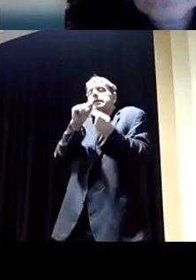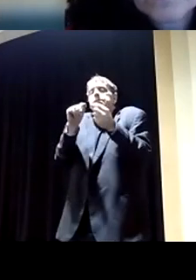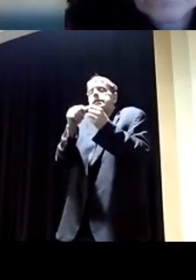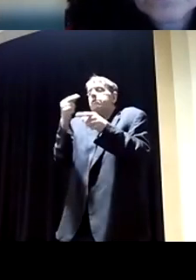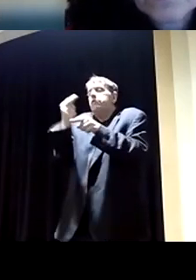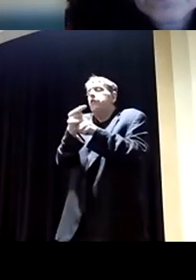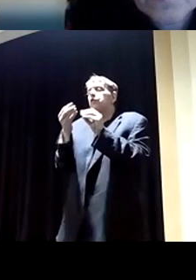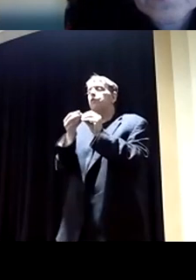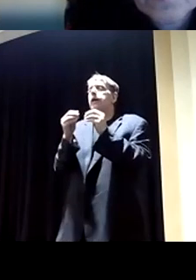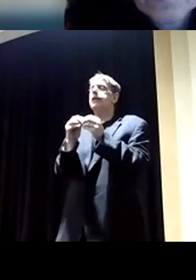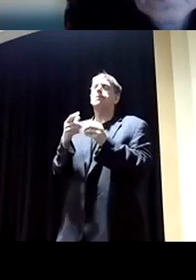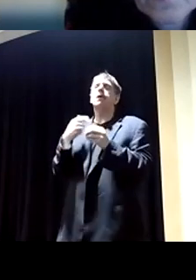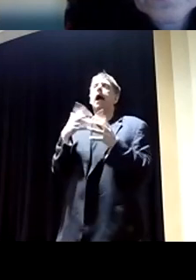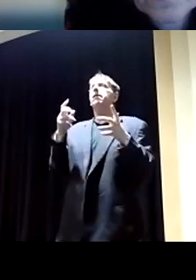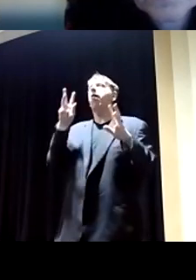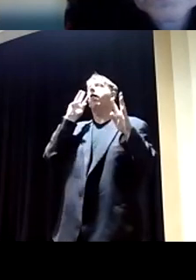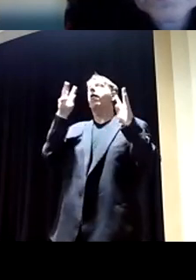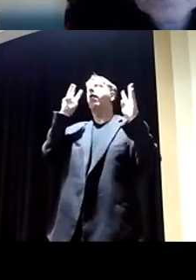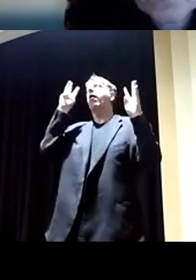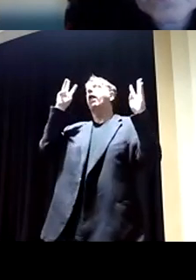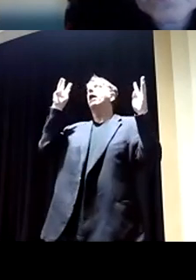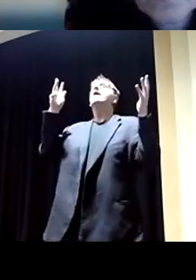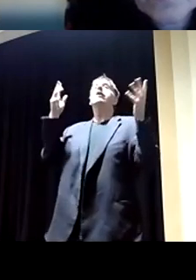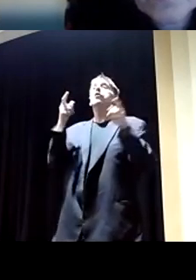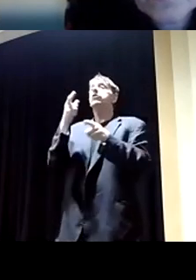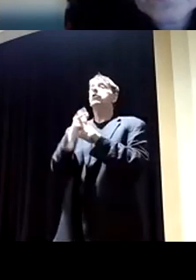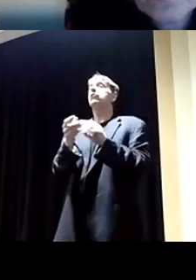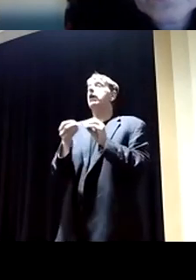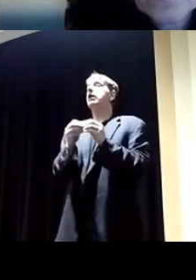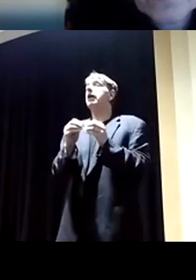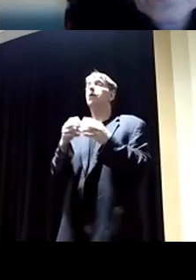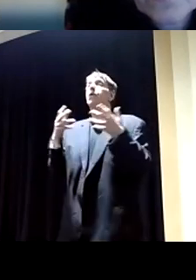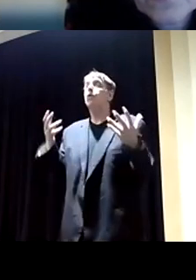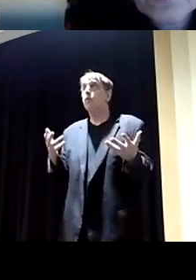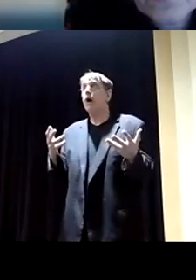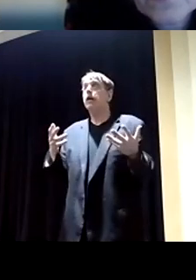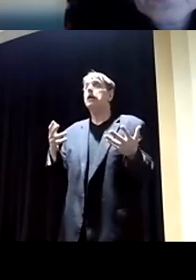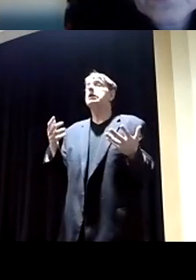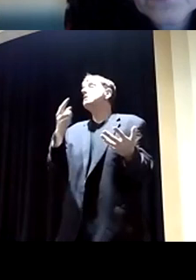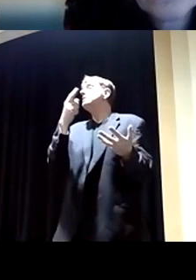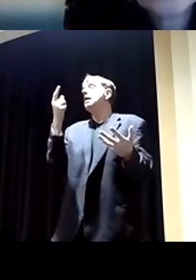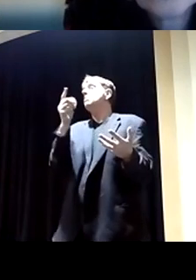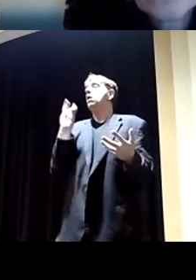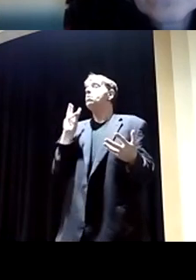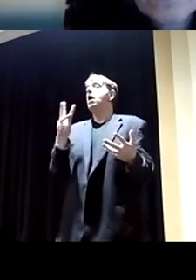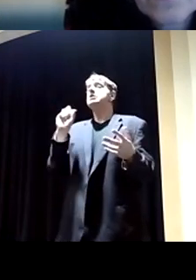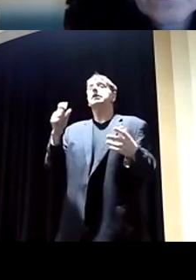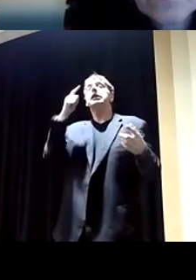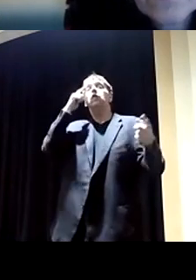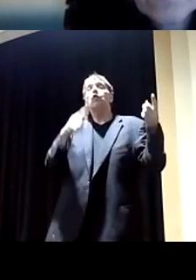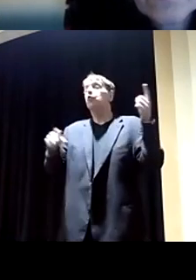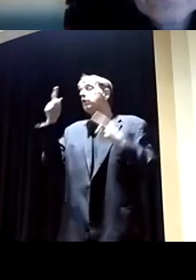the kind of thing you'd want to pick out of the air. The right number is one that we can get agreement on in Washington and sustain over a generation so that it's predictable.